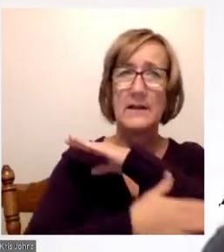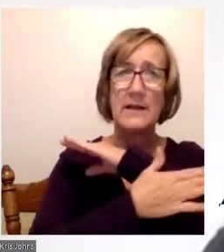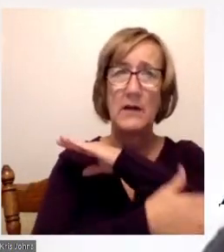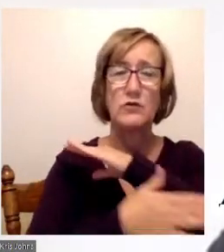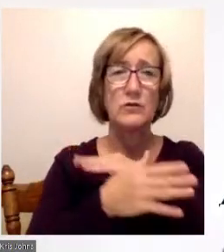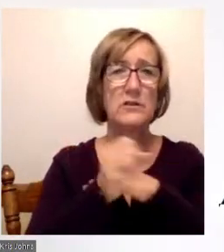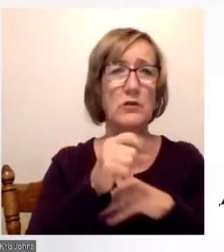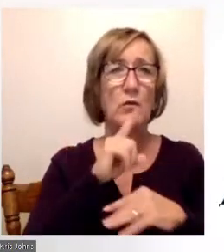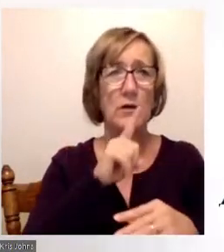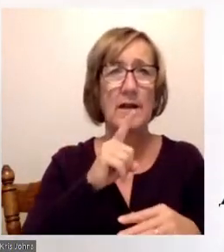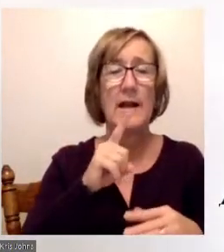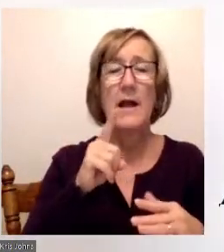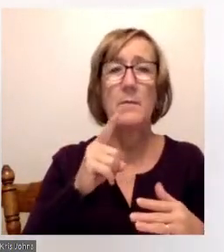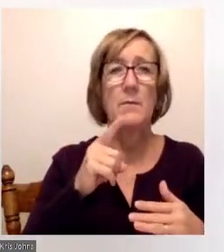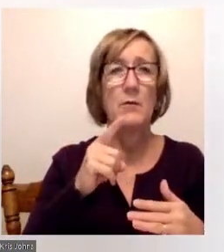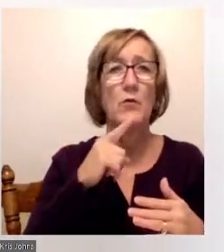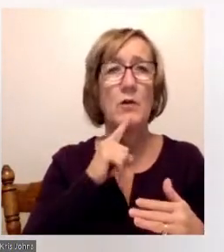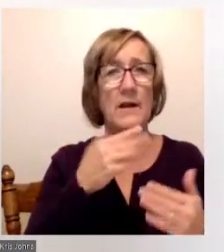this opportunity. Thank you.